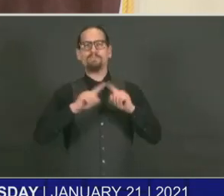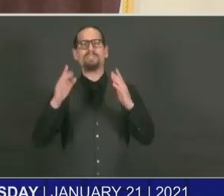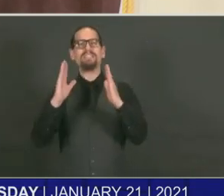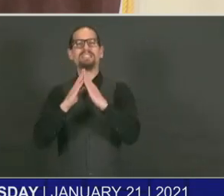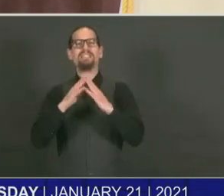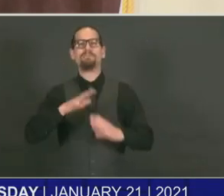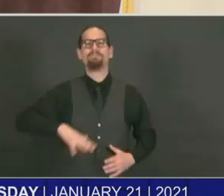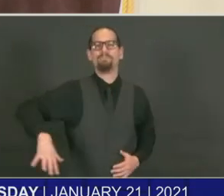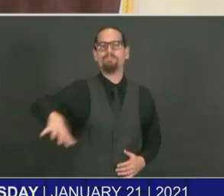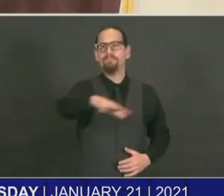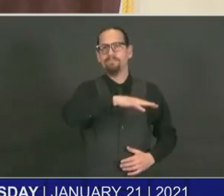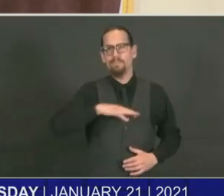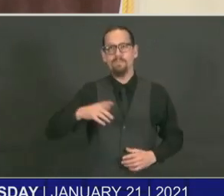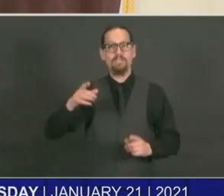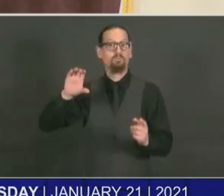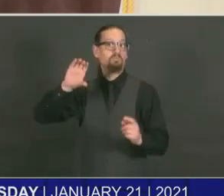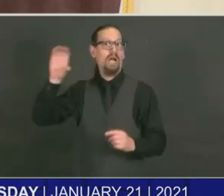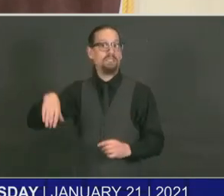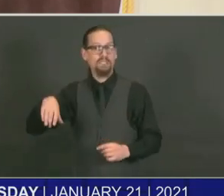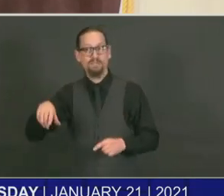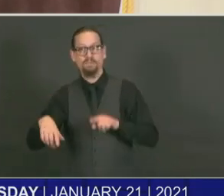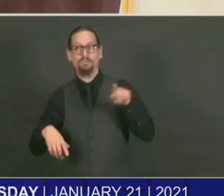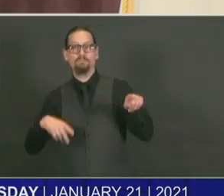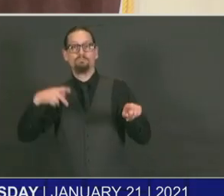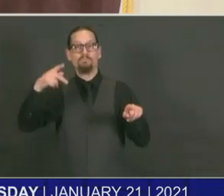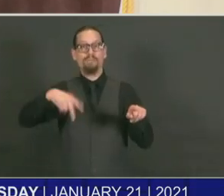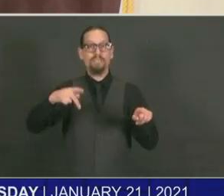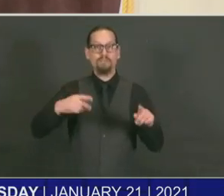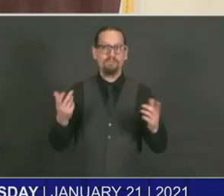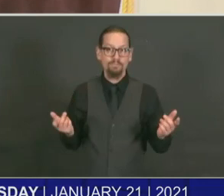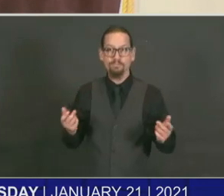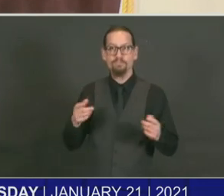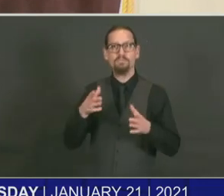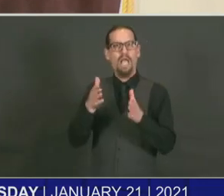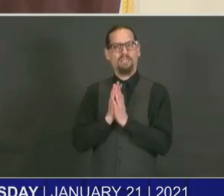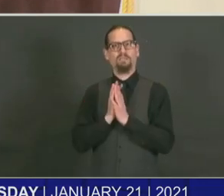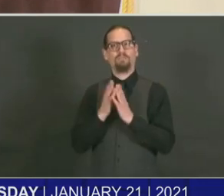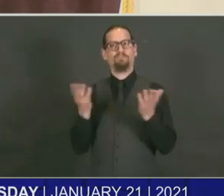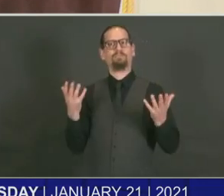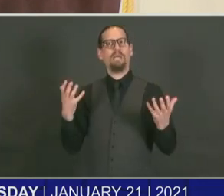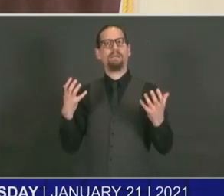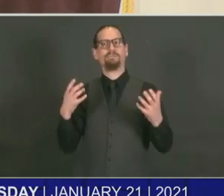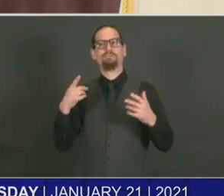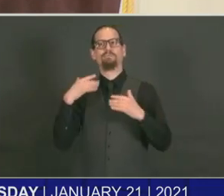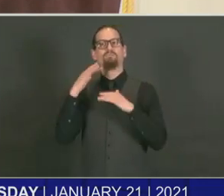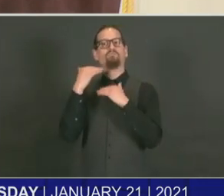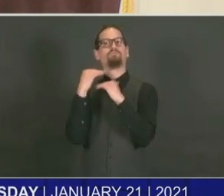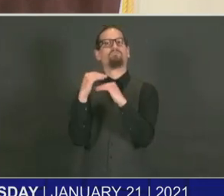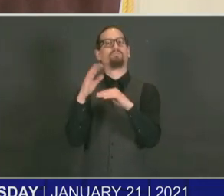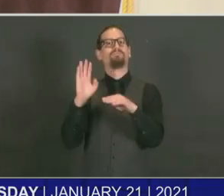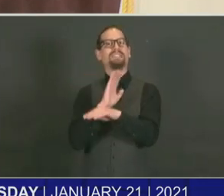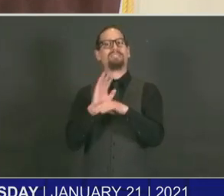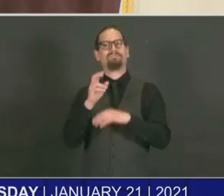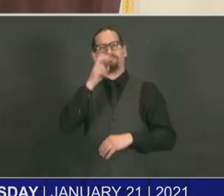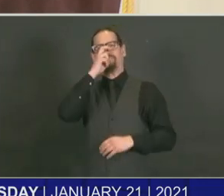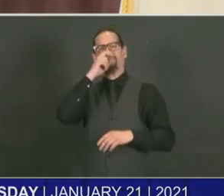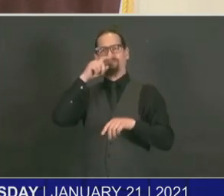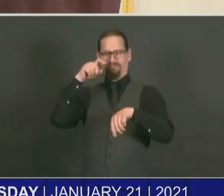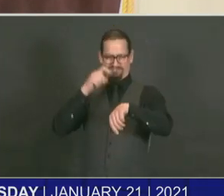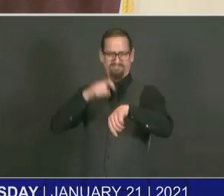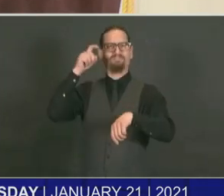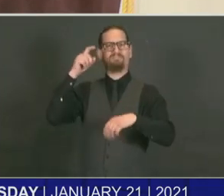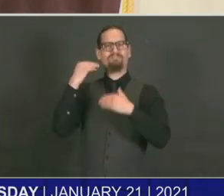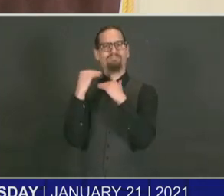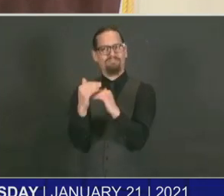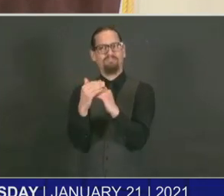considering resolutions asking the state to lift curfew on businesses. seeing in North Providence a business refusing to close down. Any plans to do so?